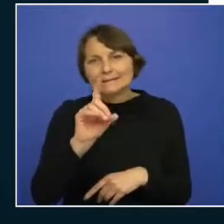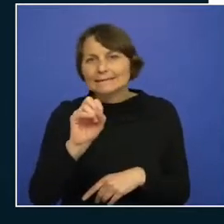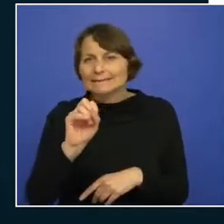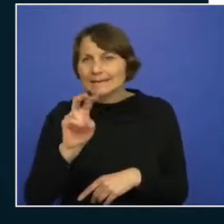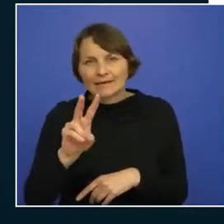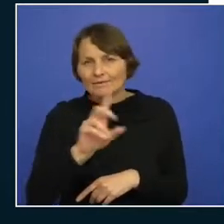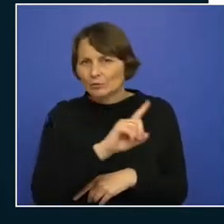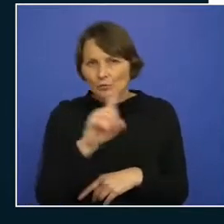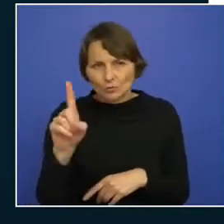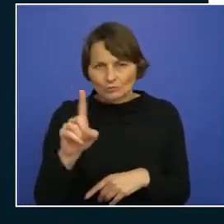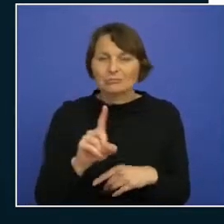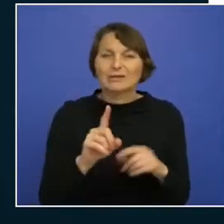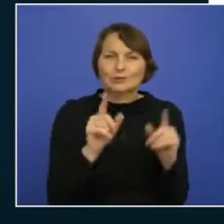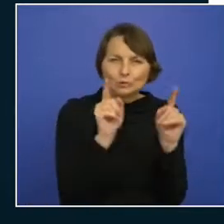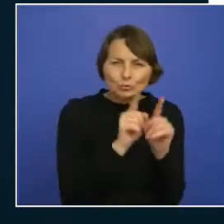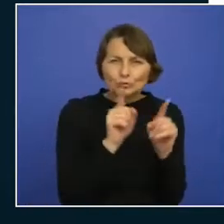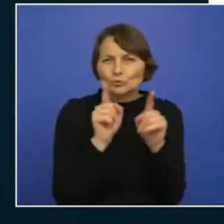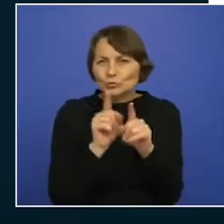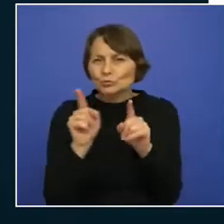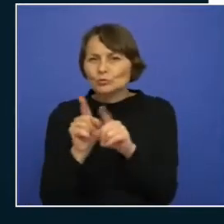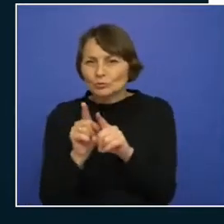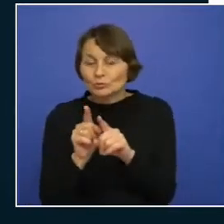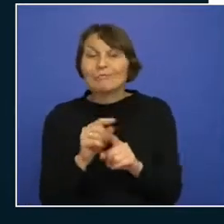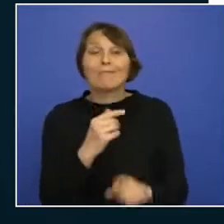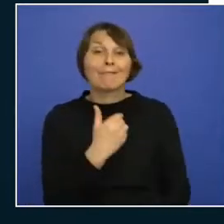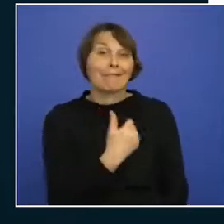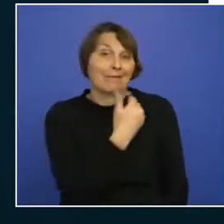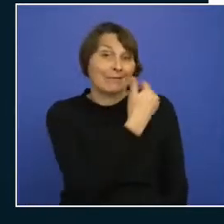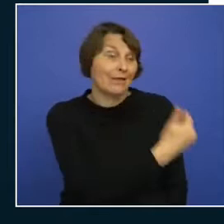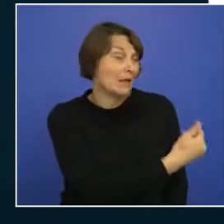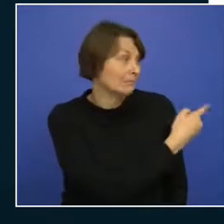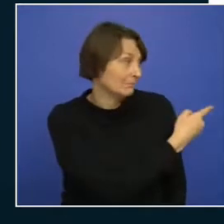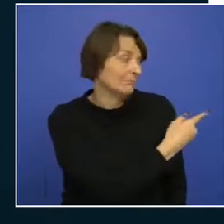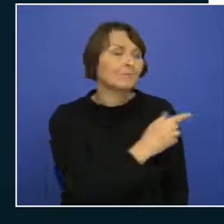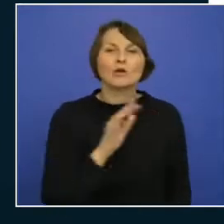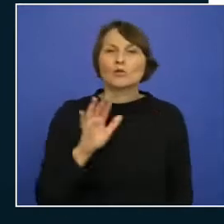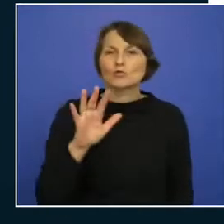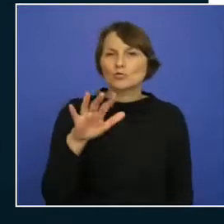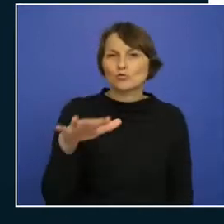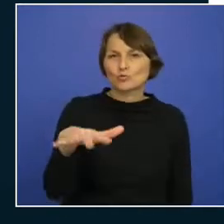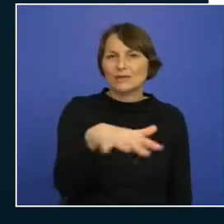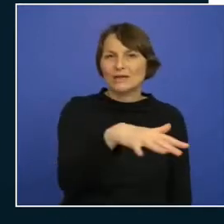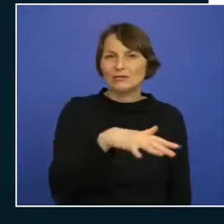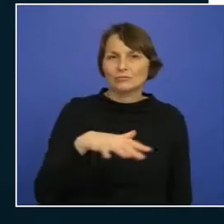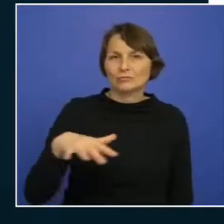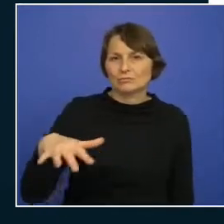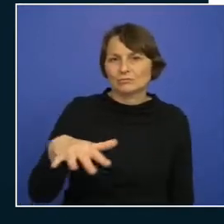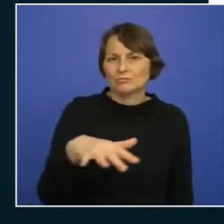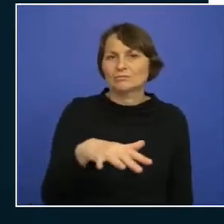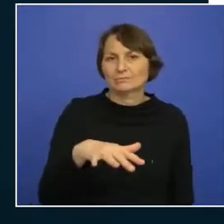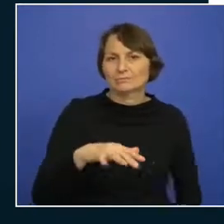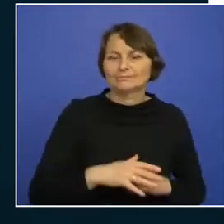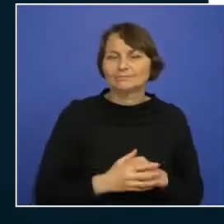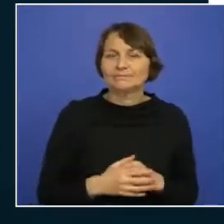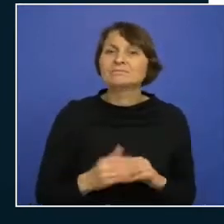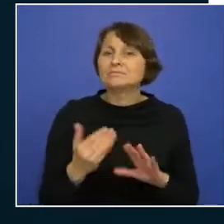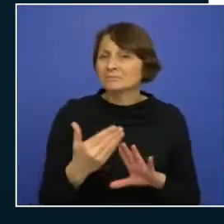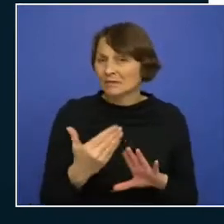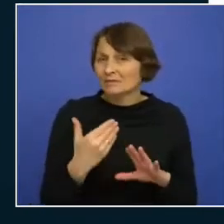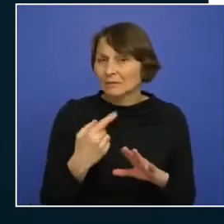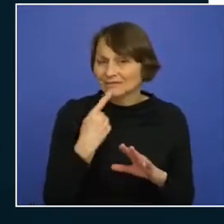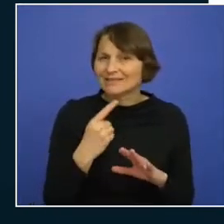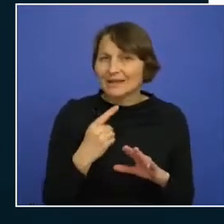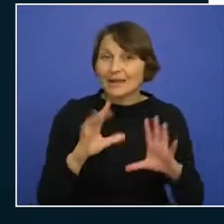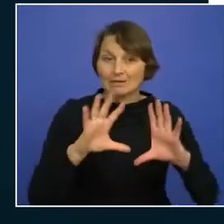and then you'll end up with a region and just like we talked about before this is the geographical